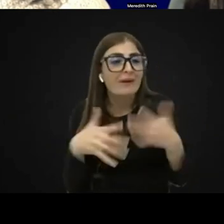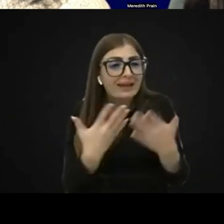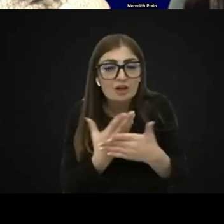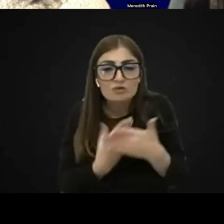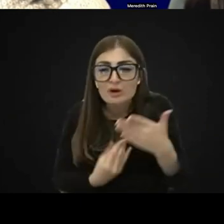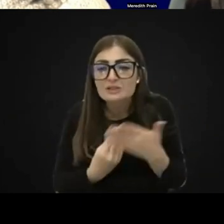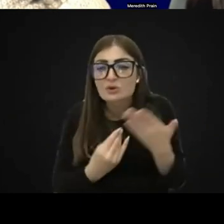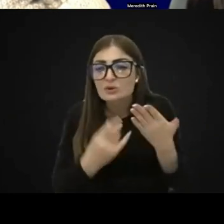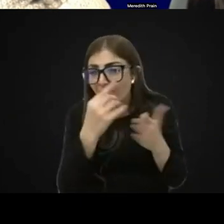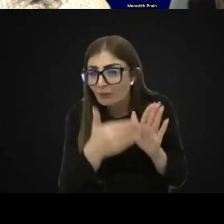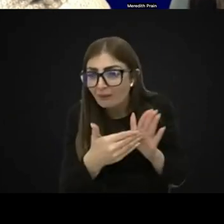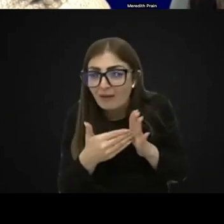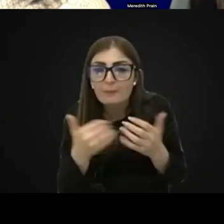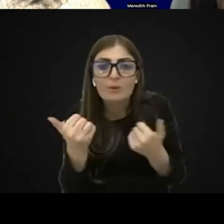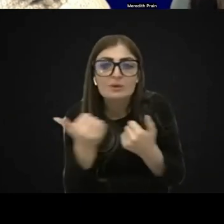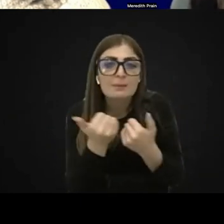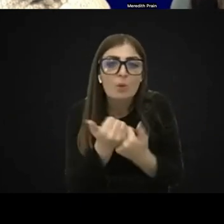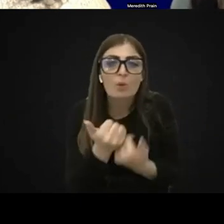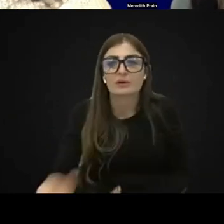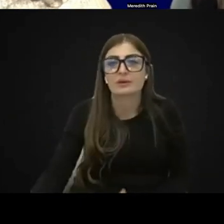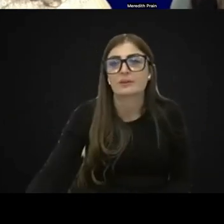that might support me?